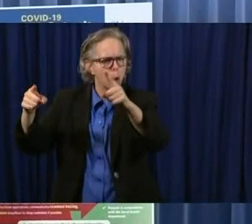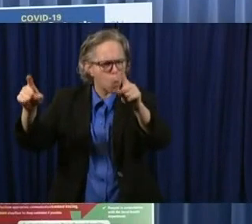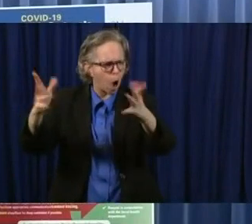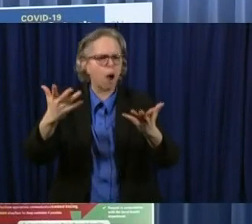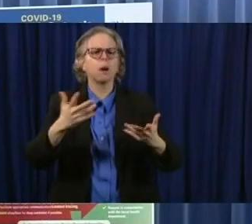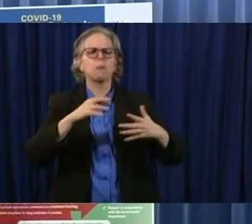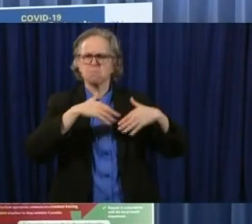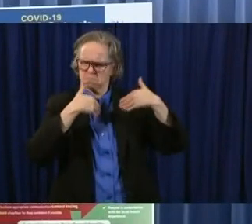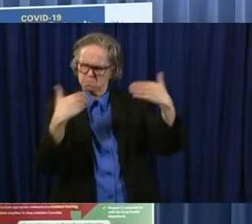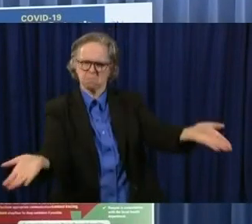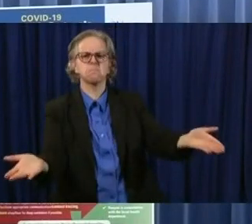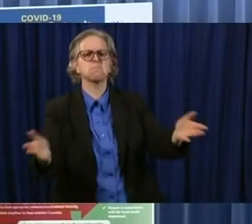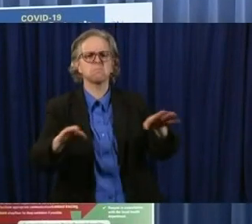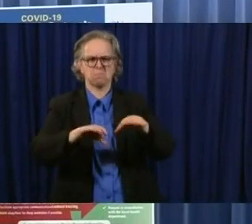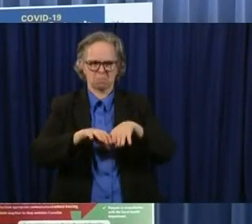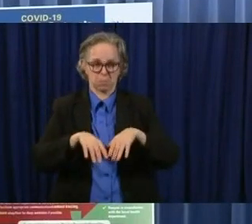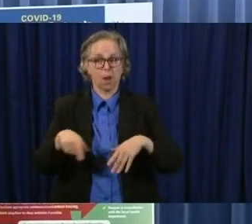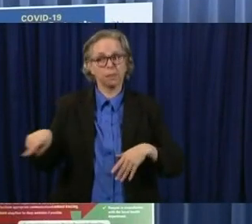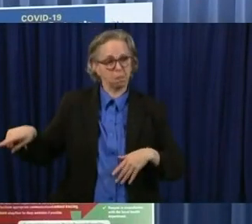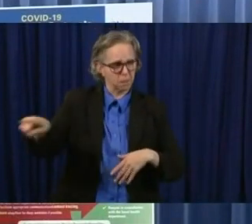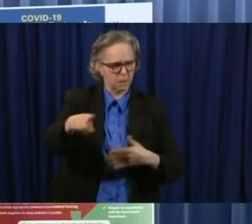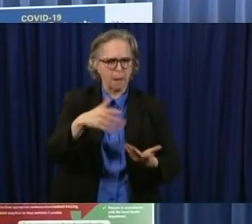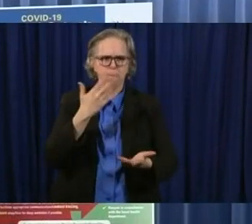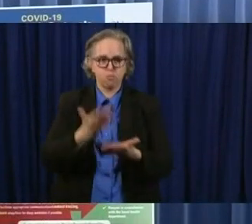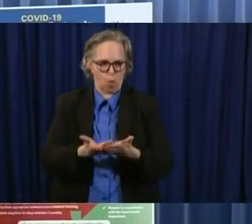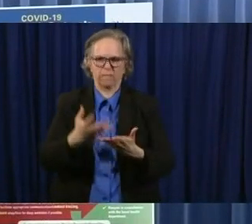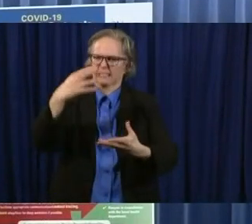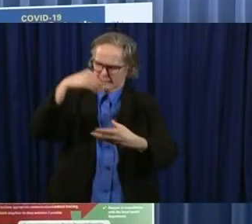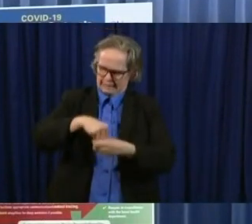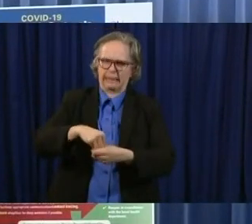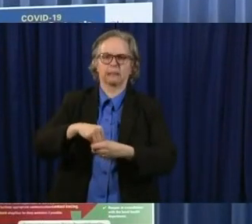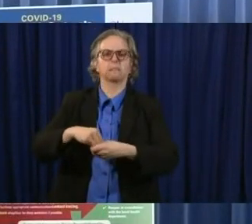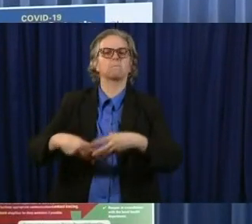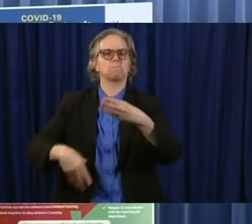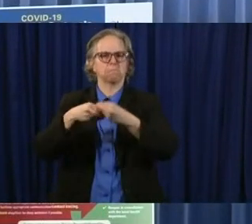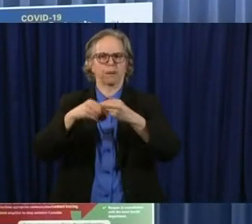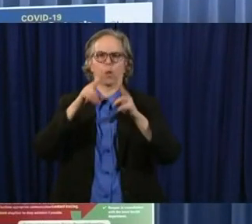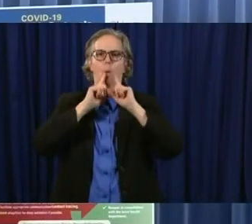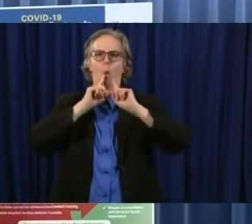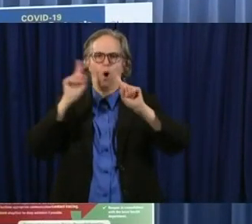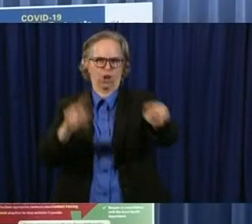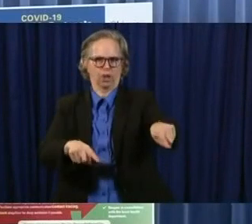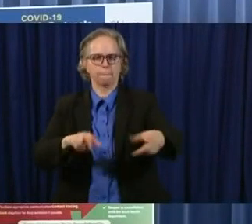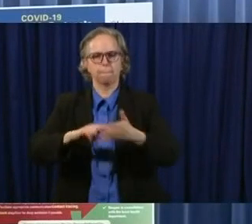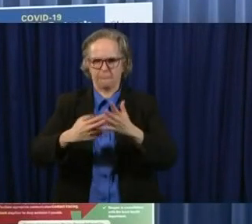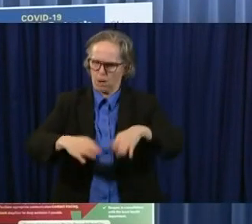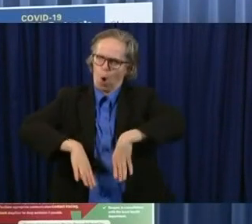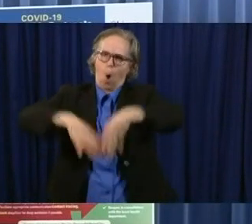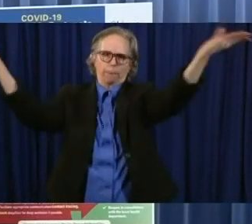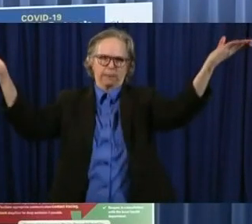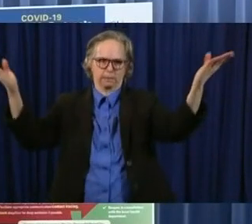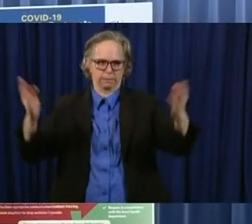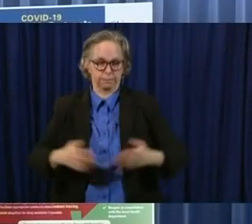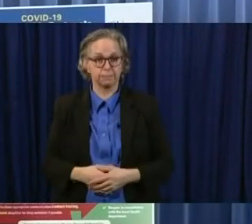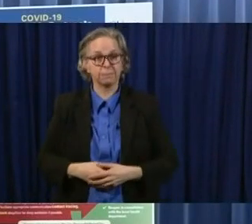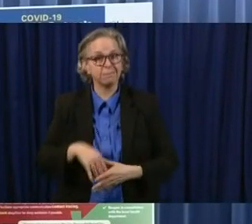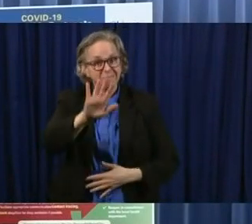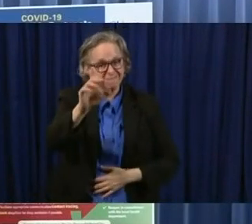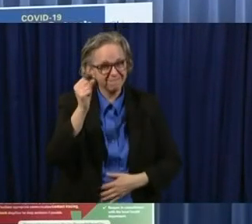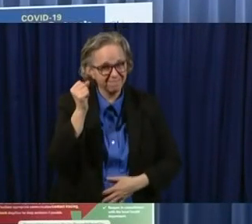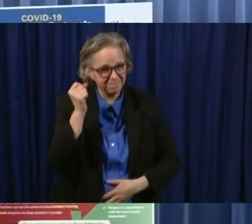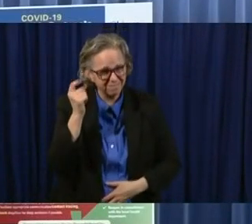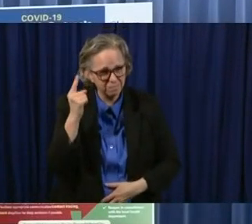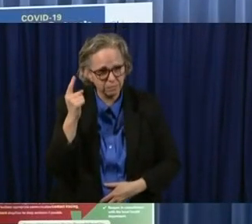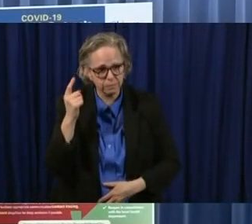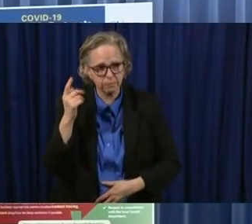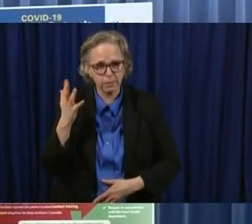order, uh, we've learned, frankly, from business. Uh, but again, it goes back what we're going to require of the companies that